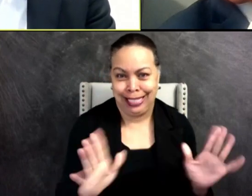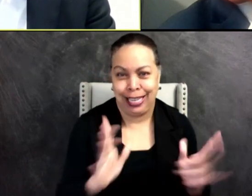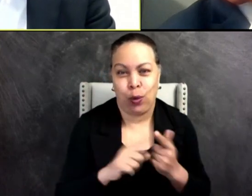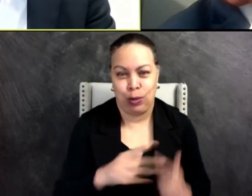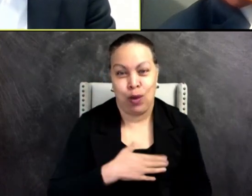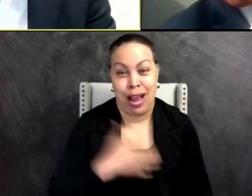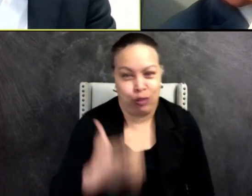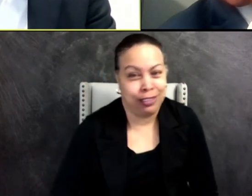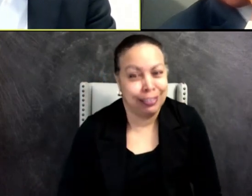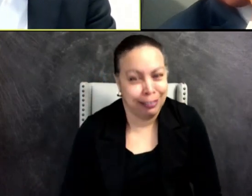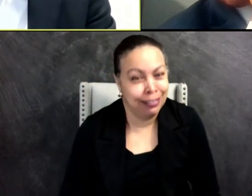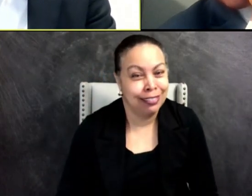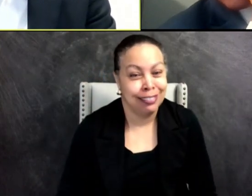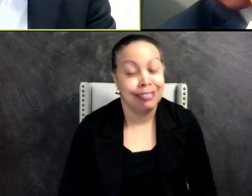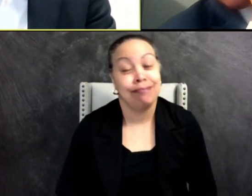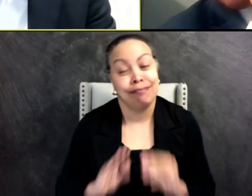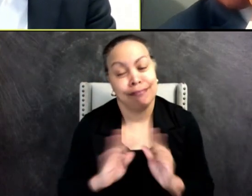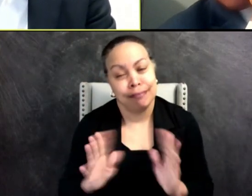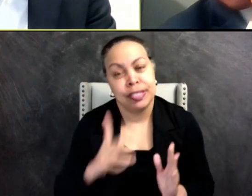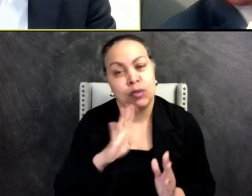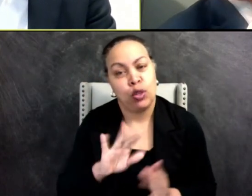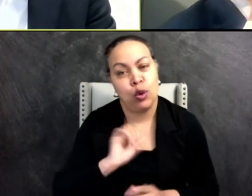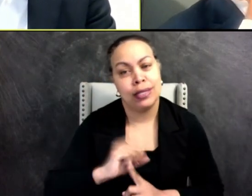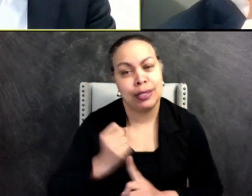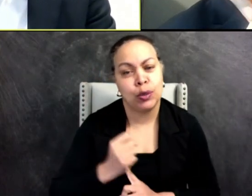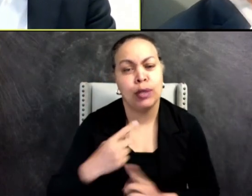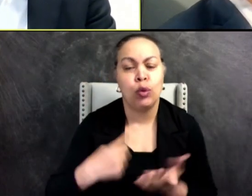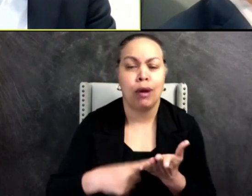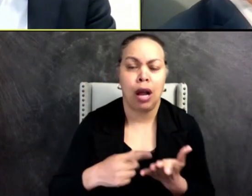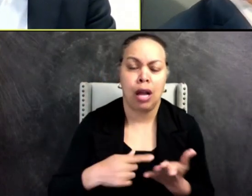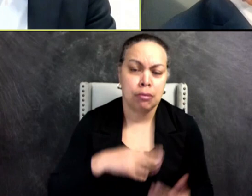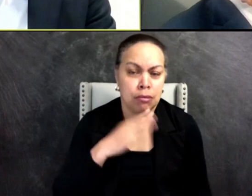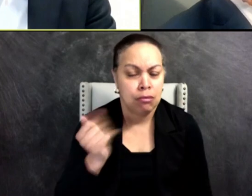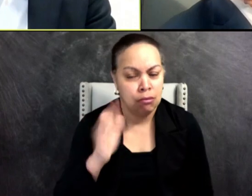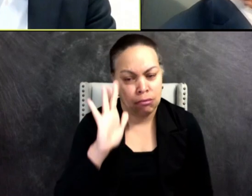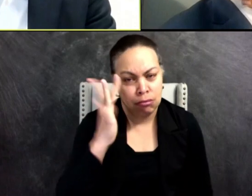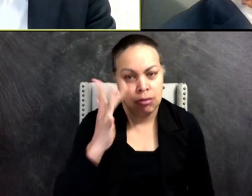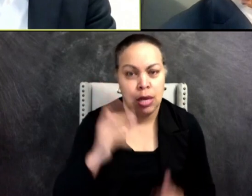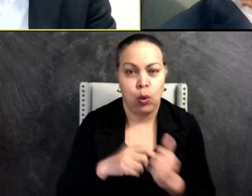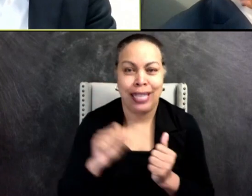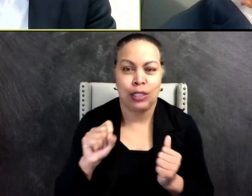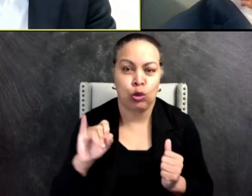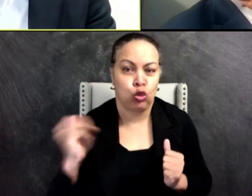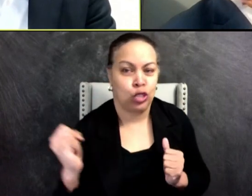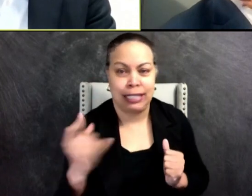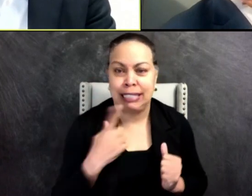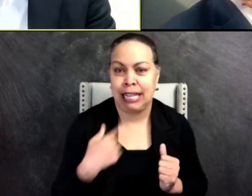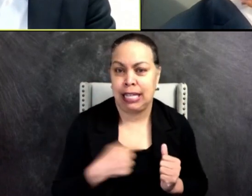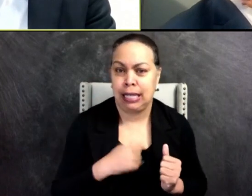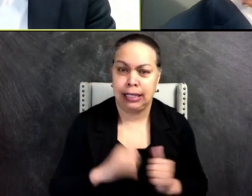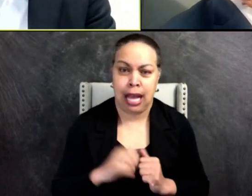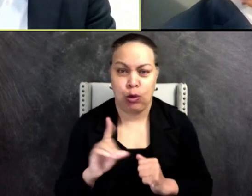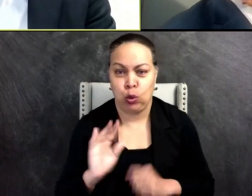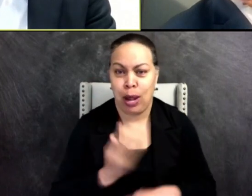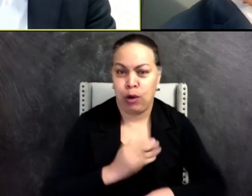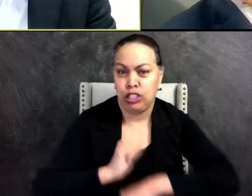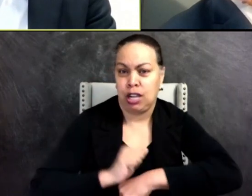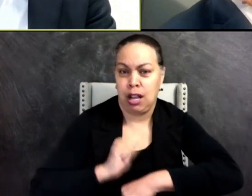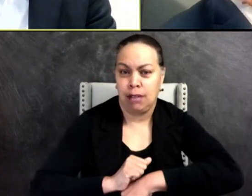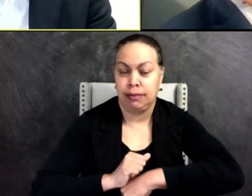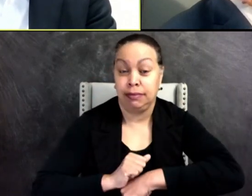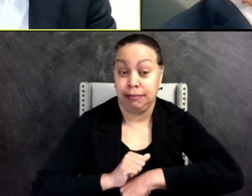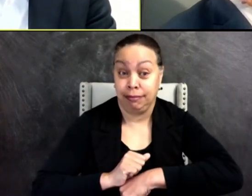case, you talked about being sick and tired of social justice warriors telling us how to do our job. You talked about